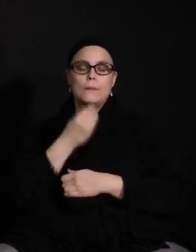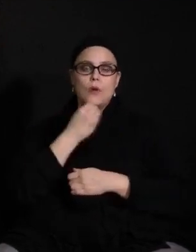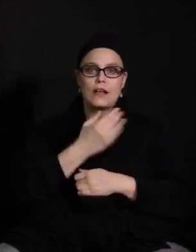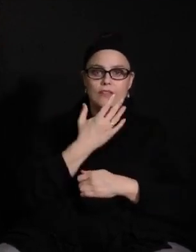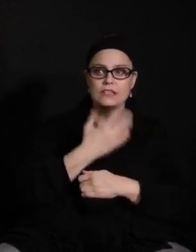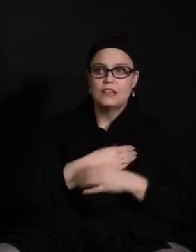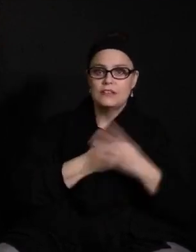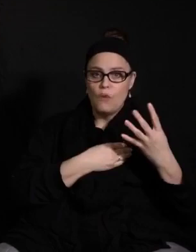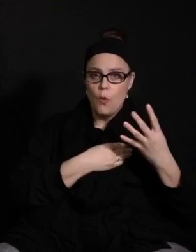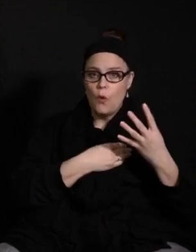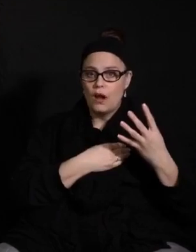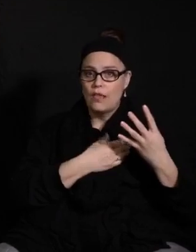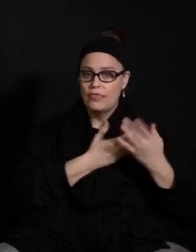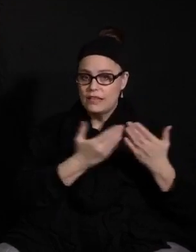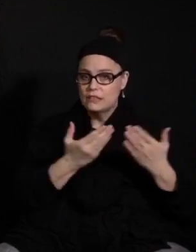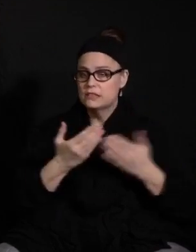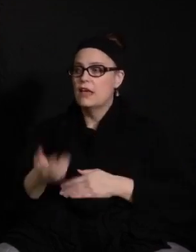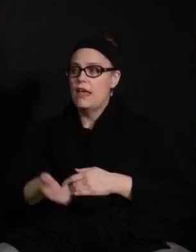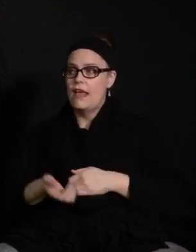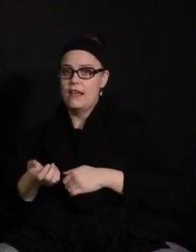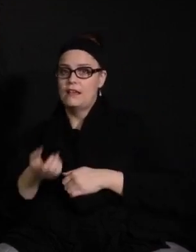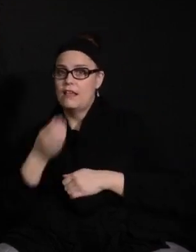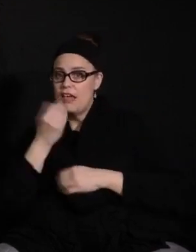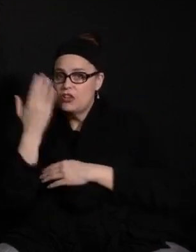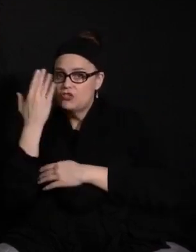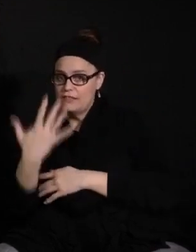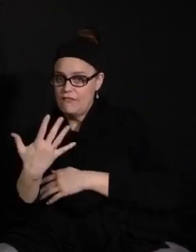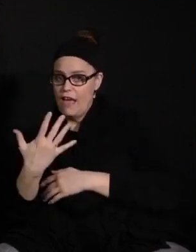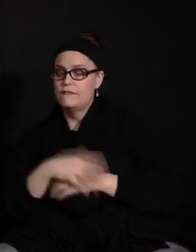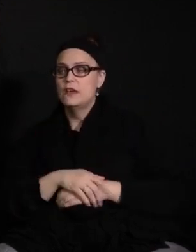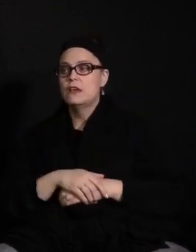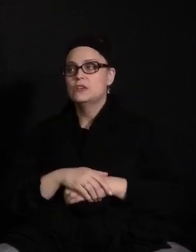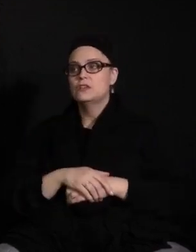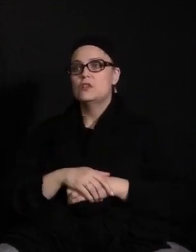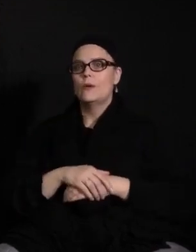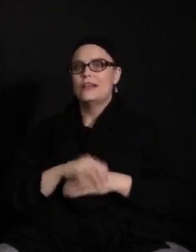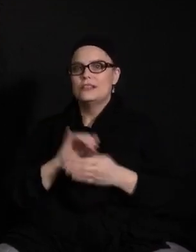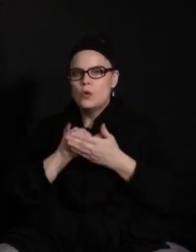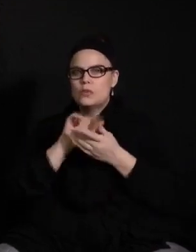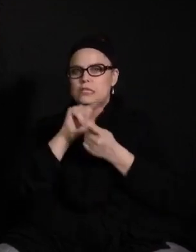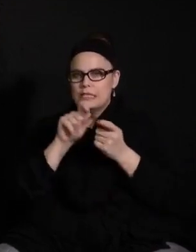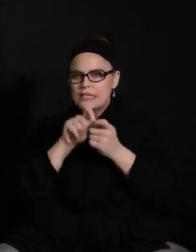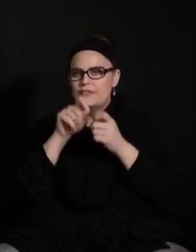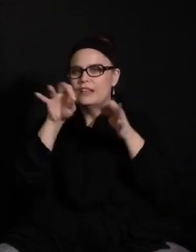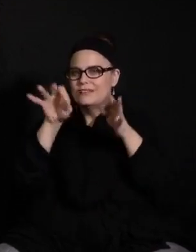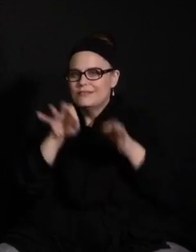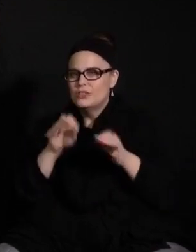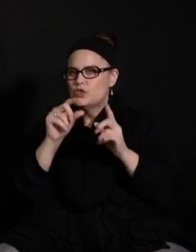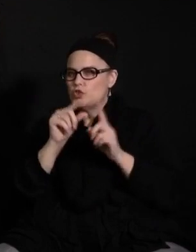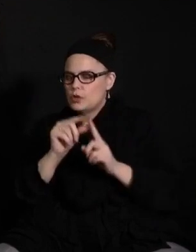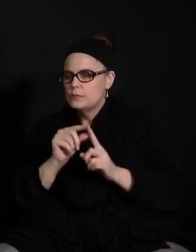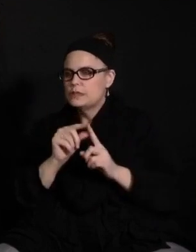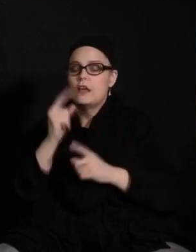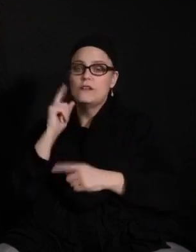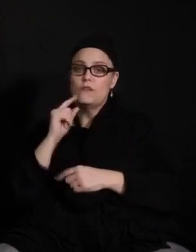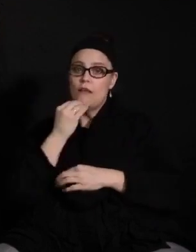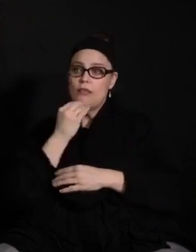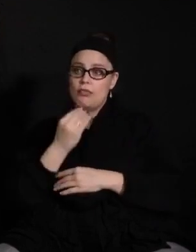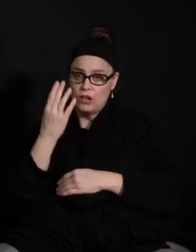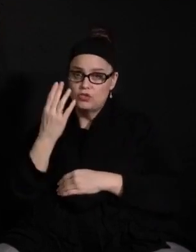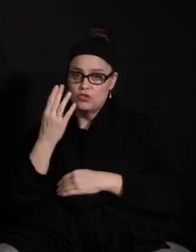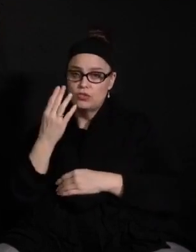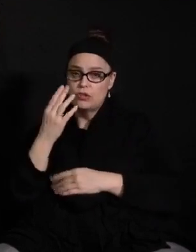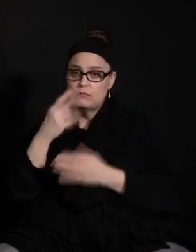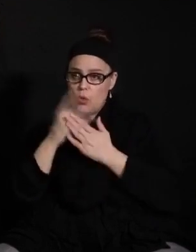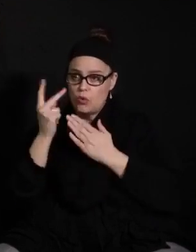items. So that's sort of why we transition through that terminology. As for the lunch program, we do have a hot or